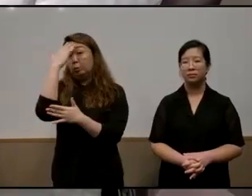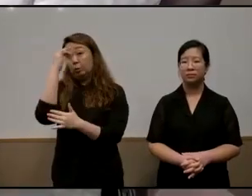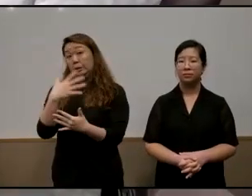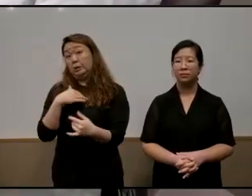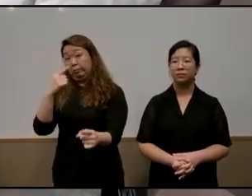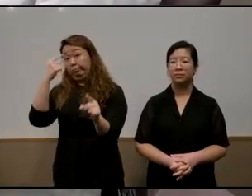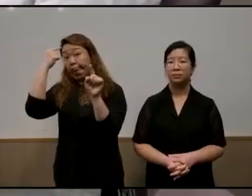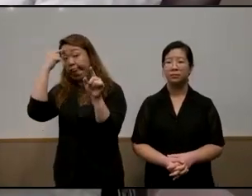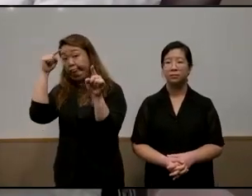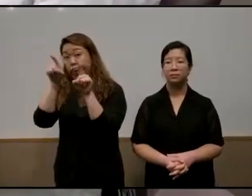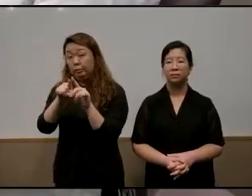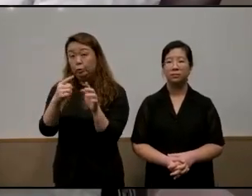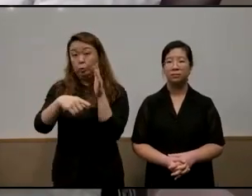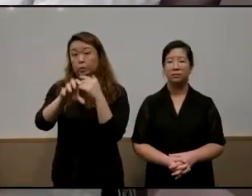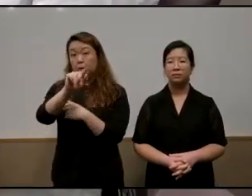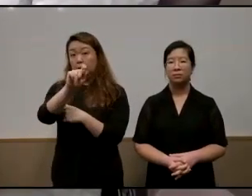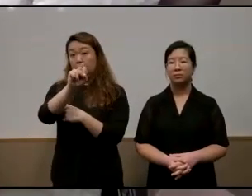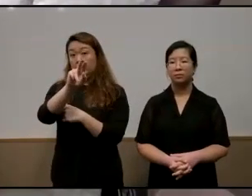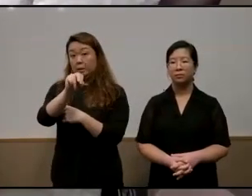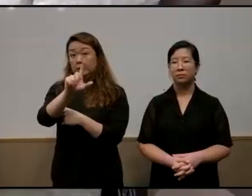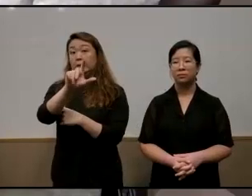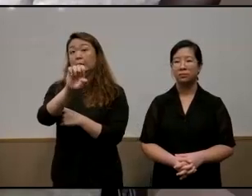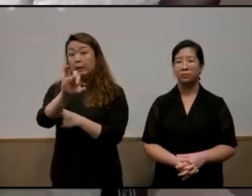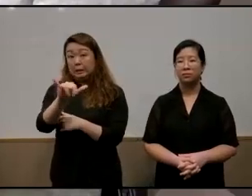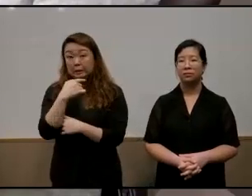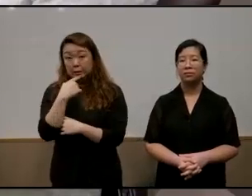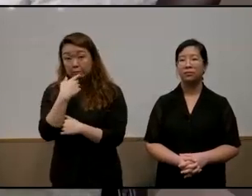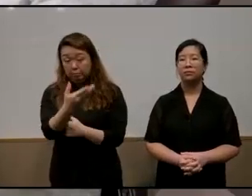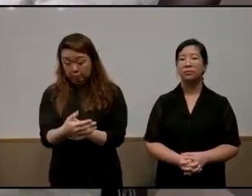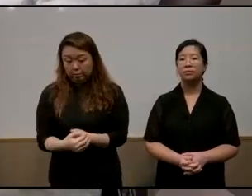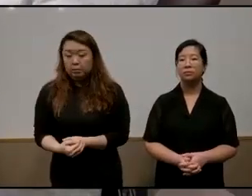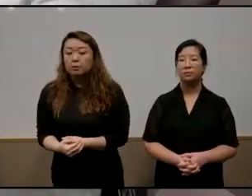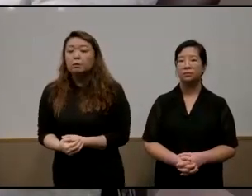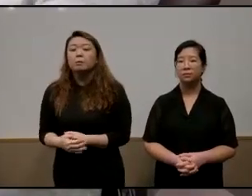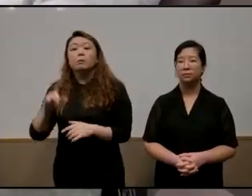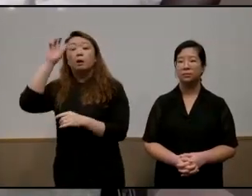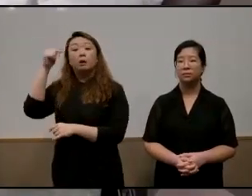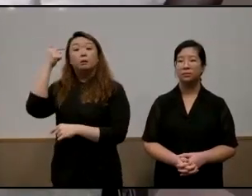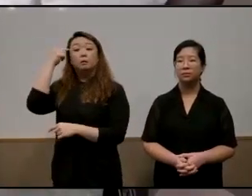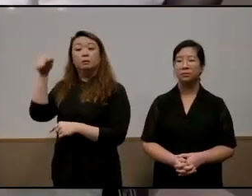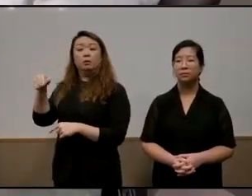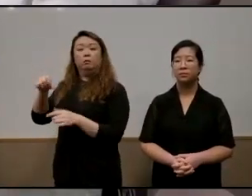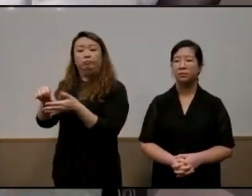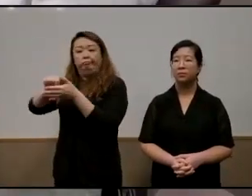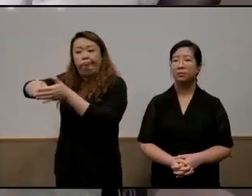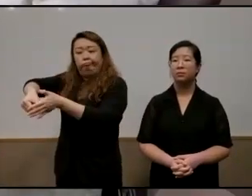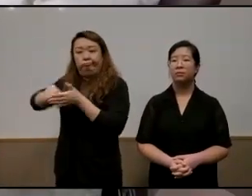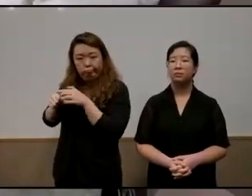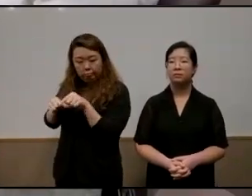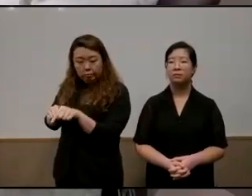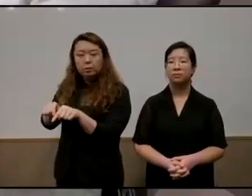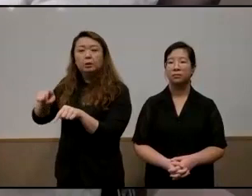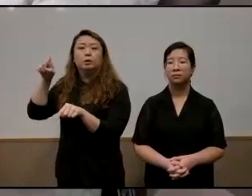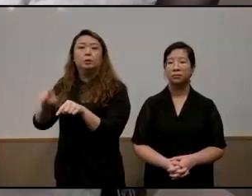expressed by stanley you know uh if the government has emphasized that we should